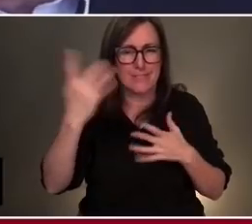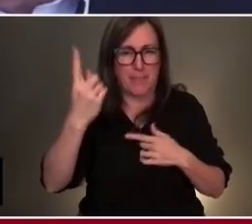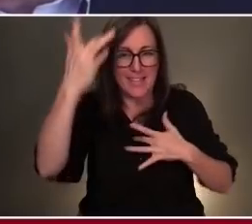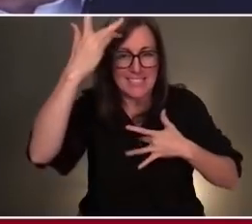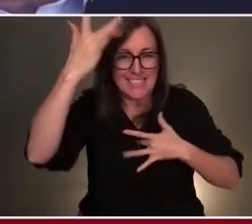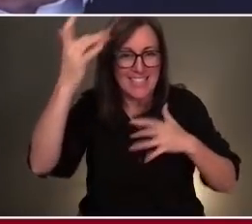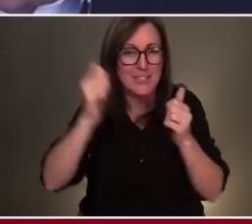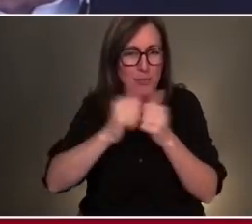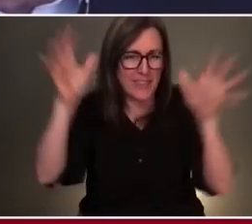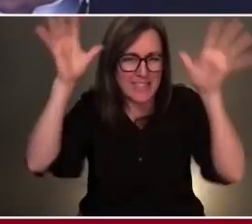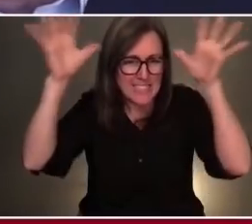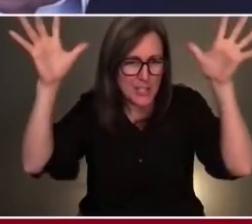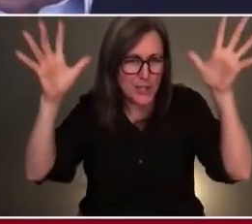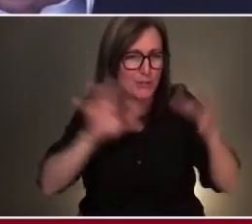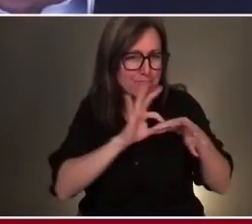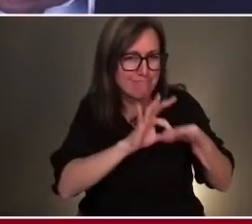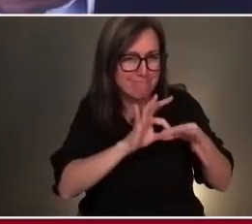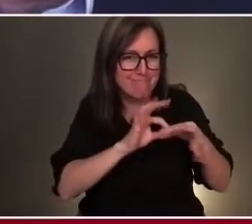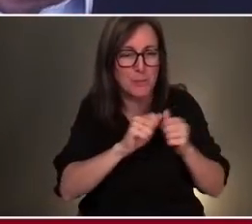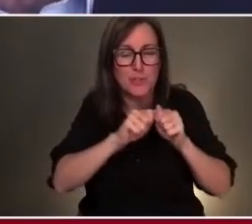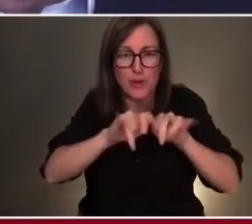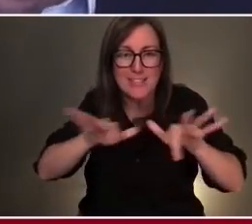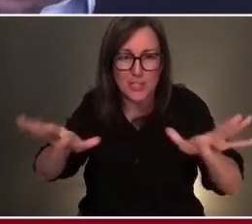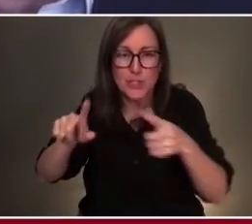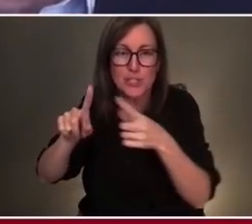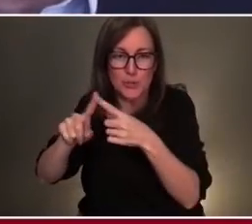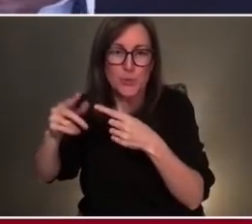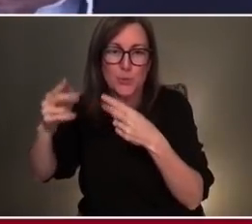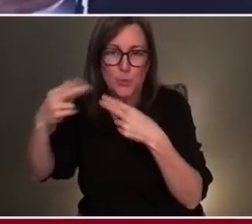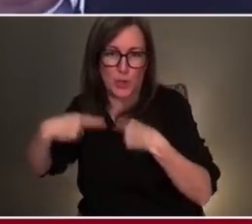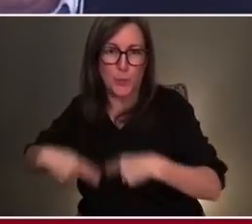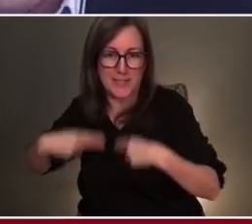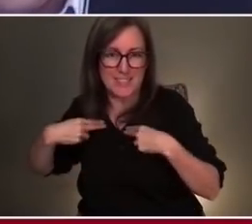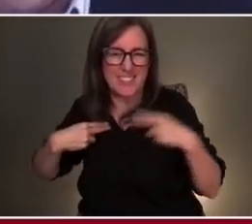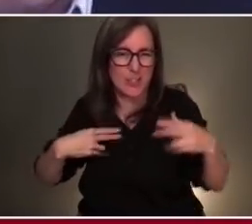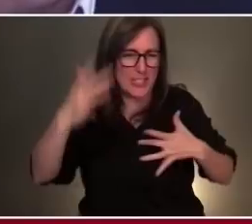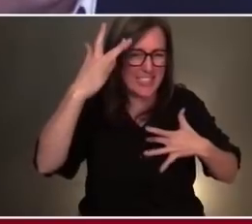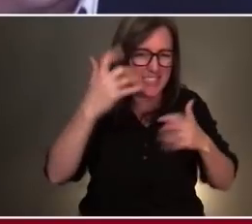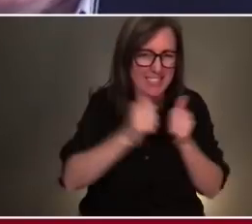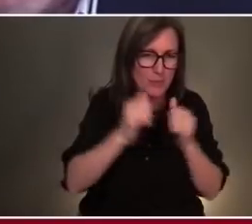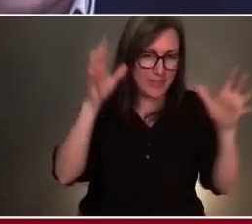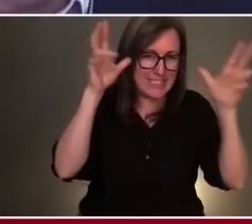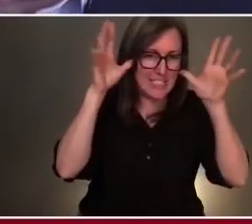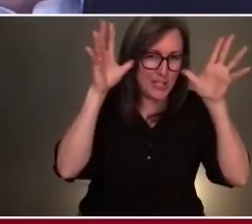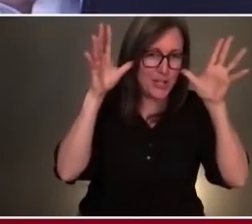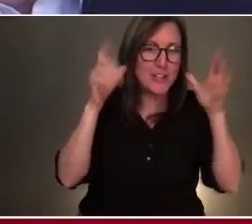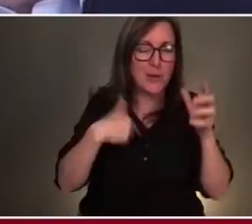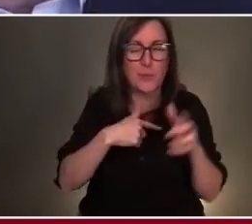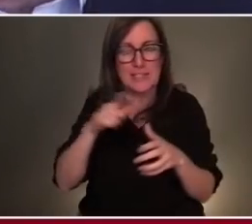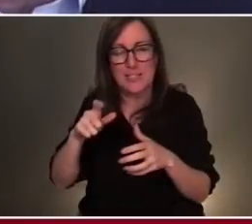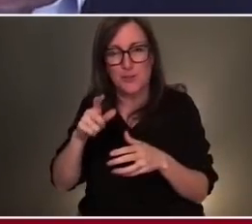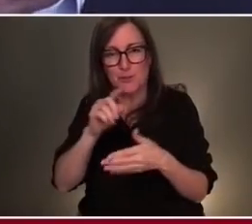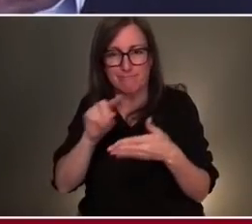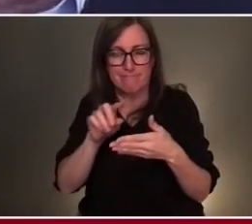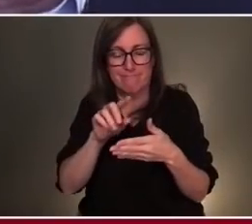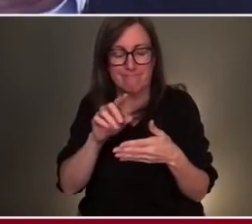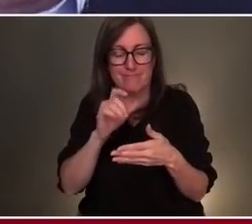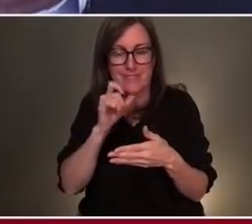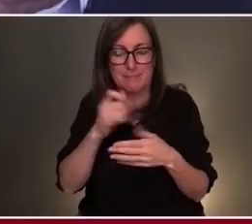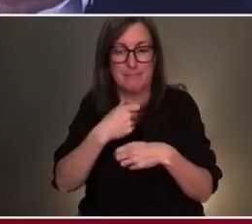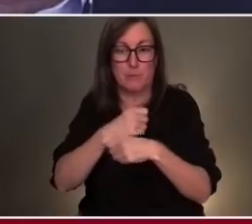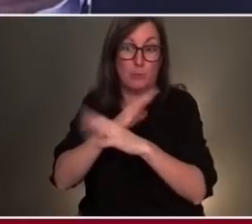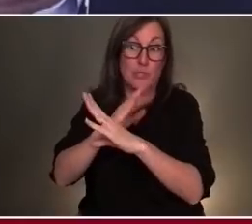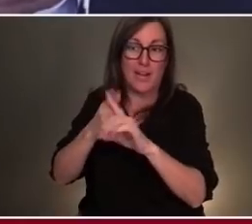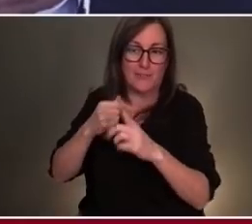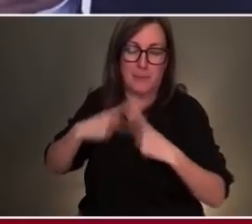is going to result in potential transmission to humans. So we've done a lot of things. One of the most notable programs that we have right now